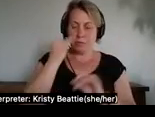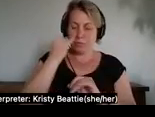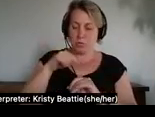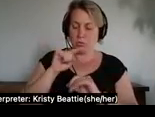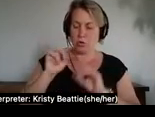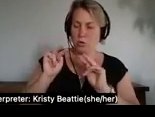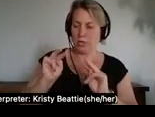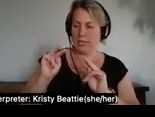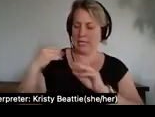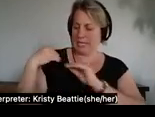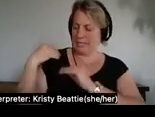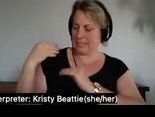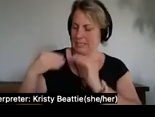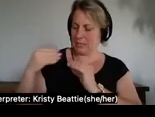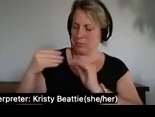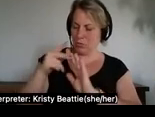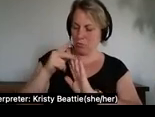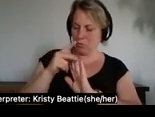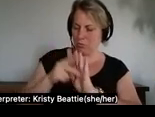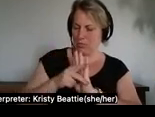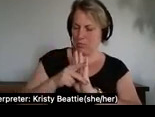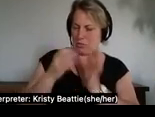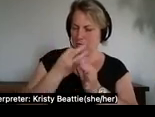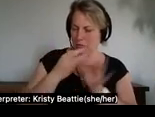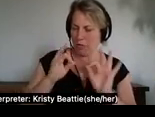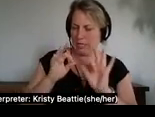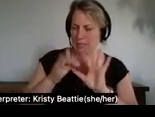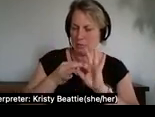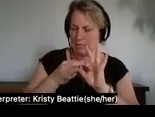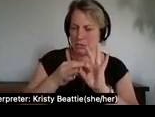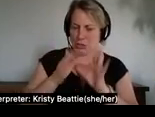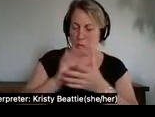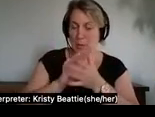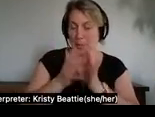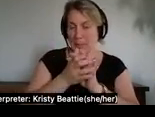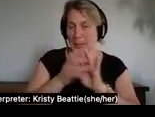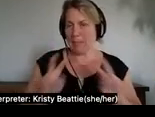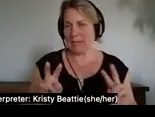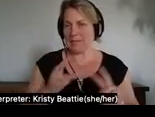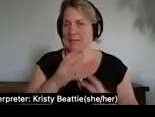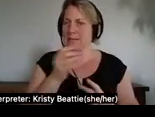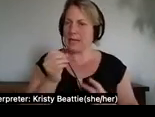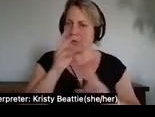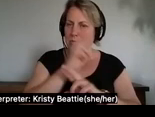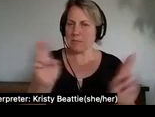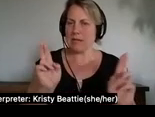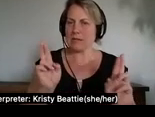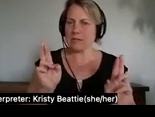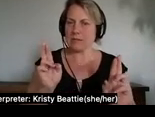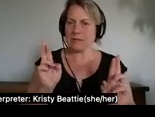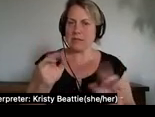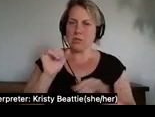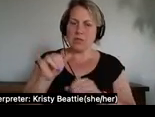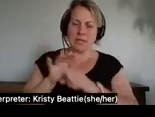is about peace and respect so within oppression and the system of oppression we